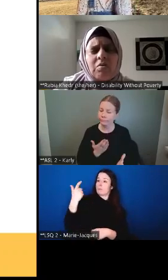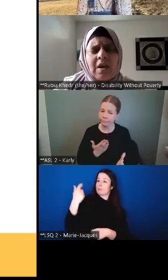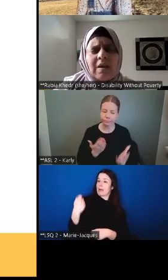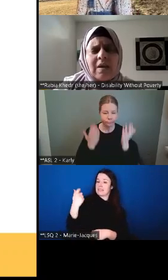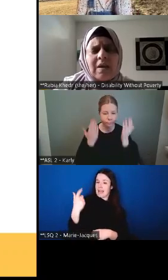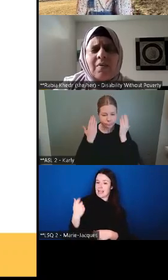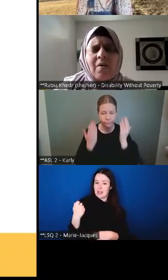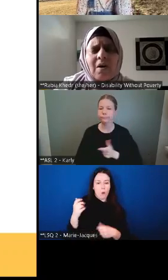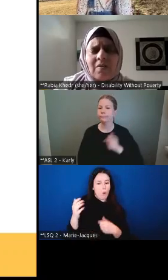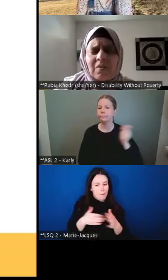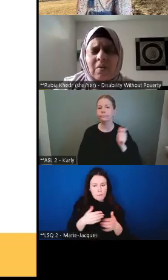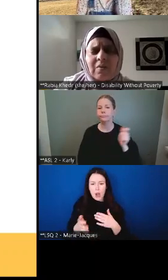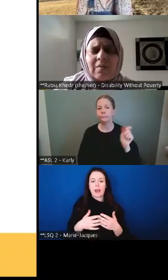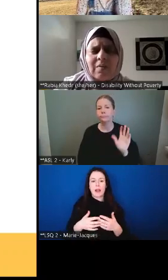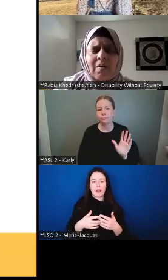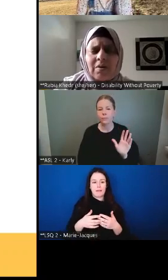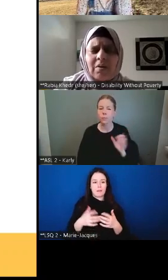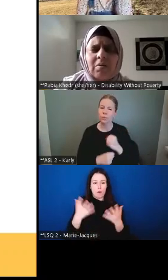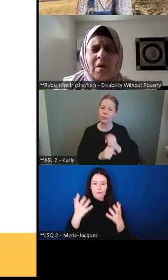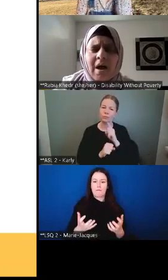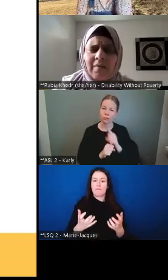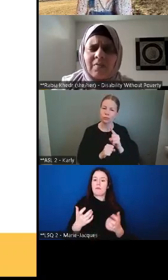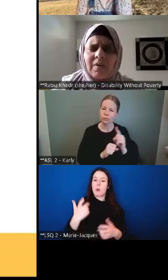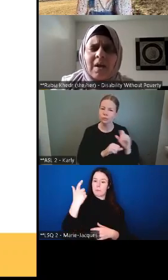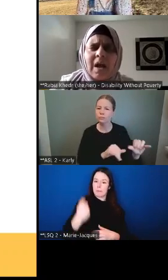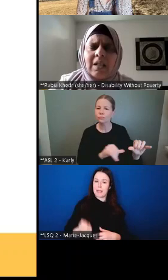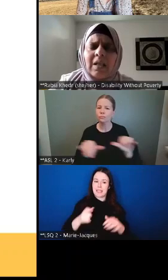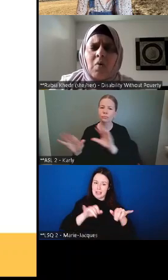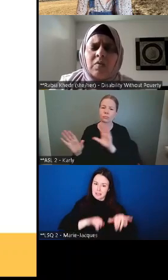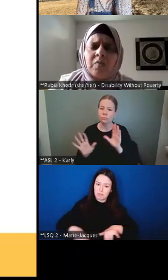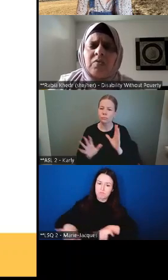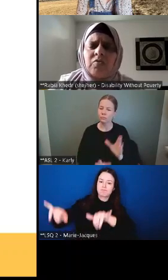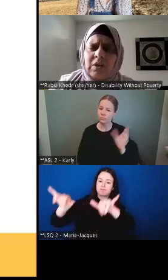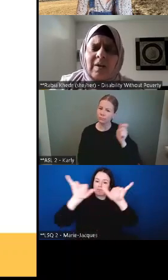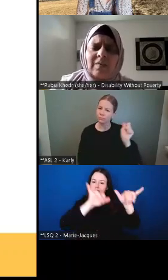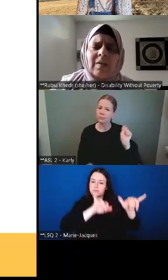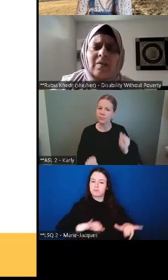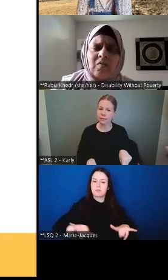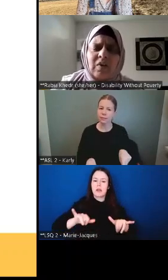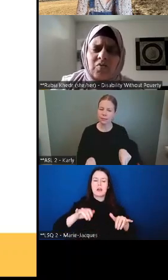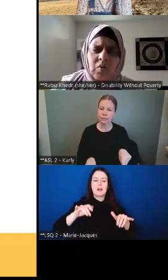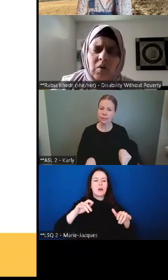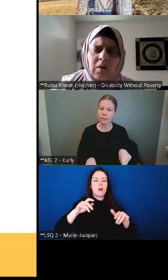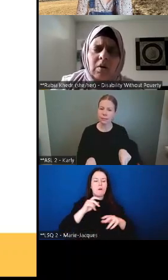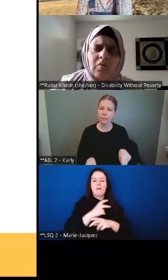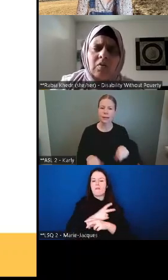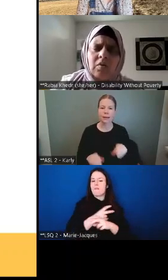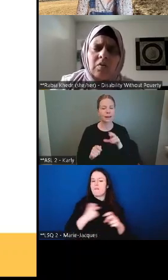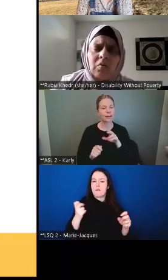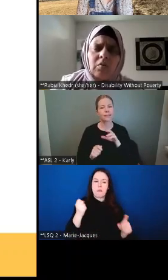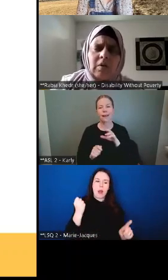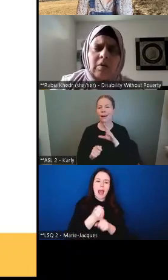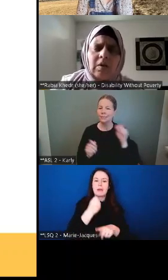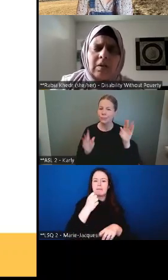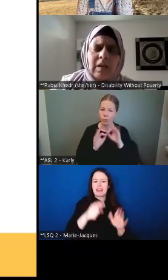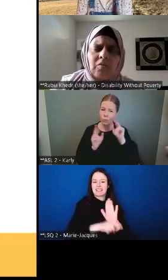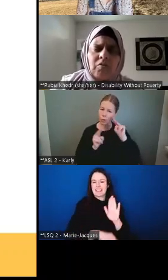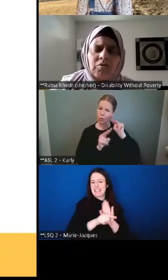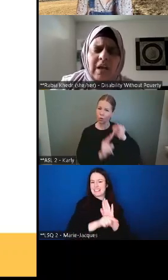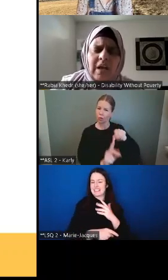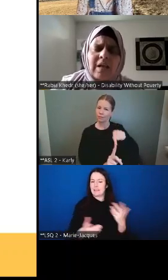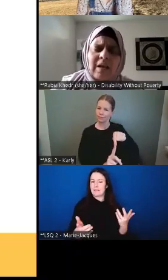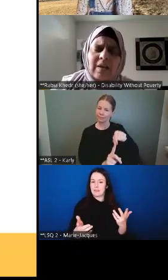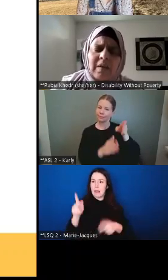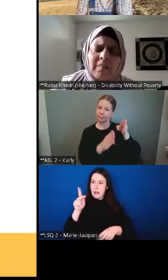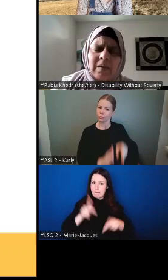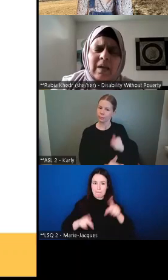So there's no negative consequences on their lives. And they want to be treated as an individual. So, so there, they